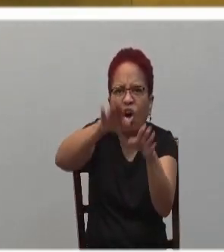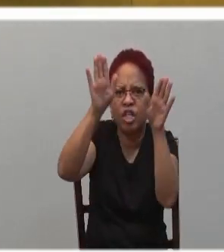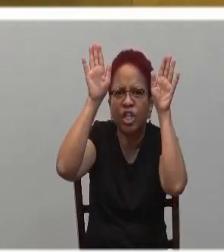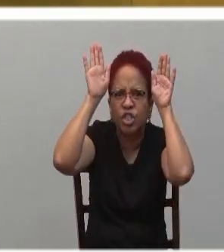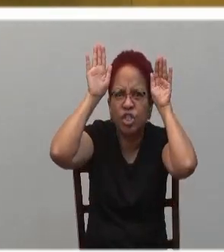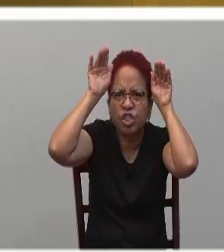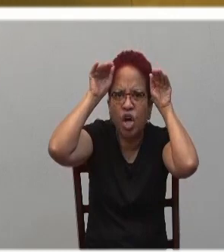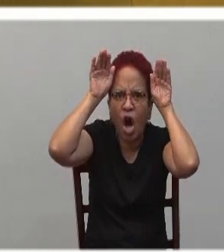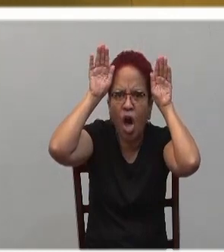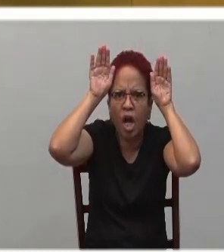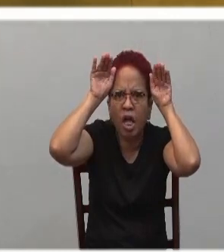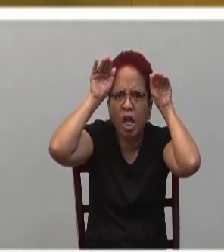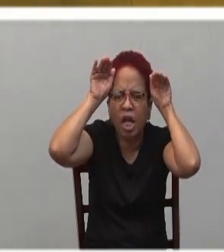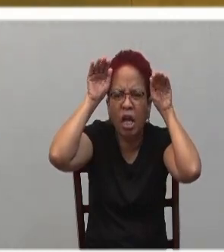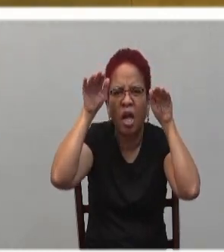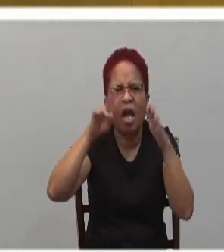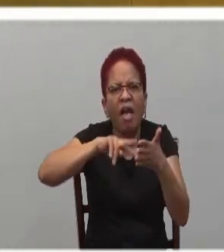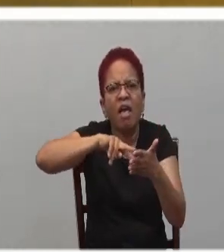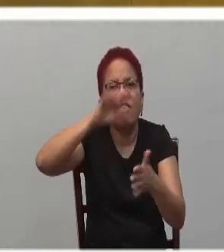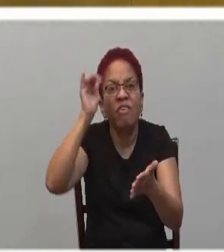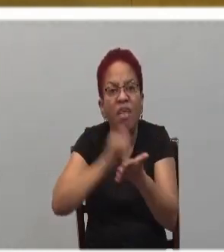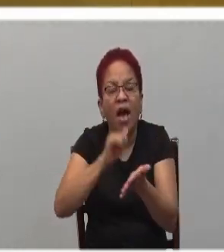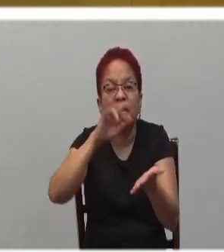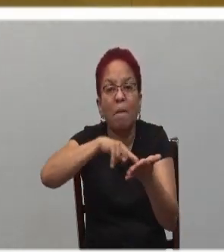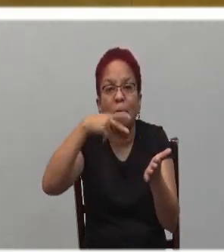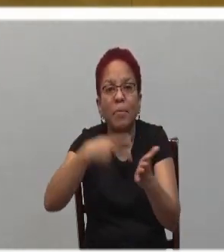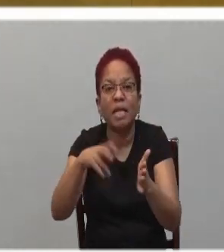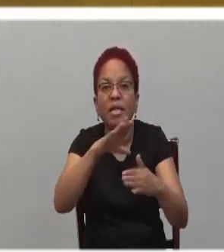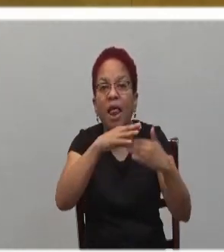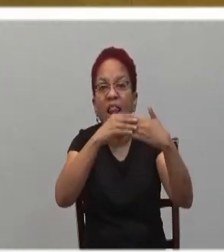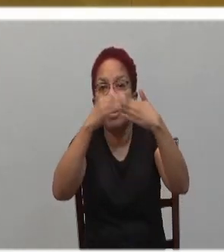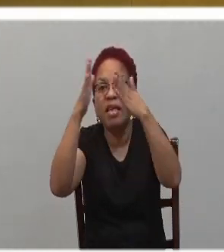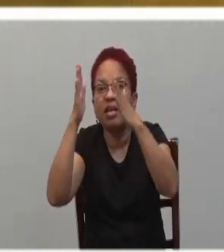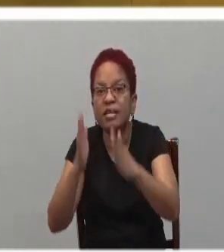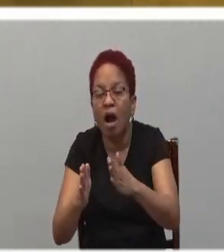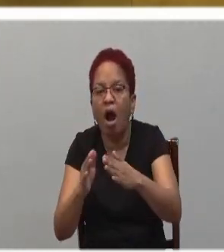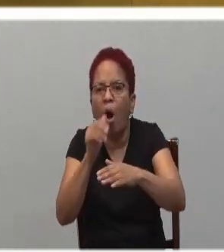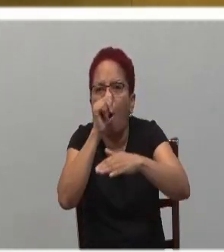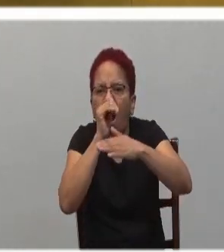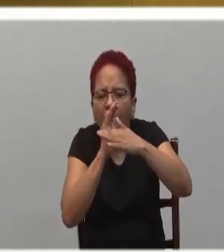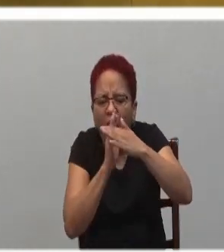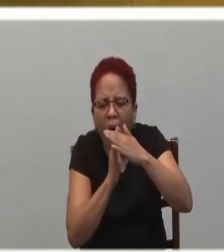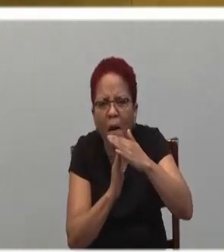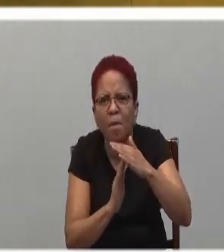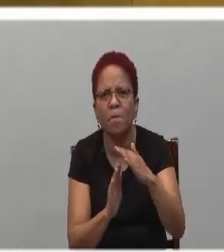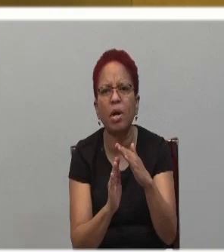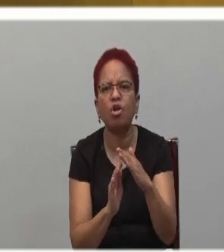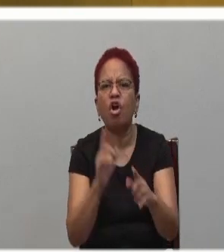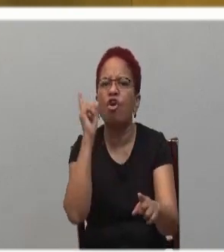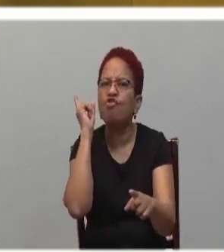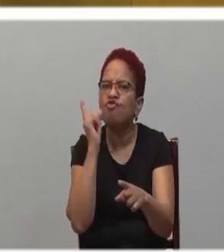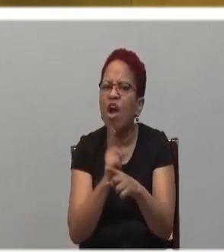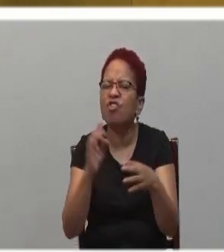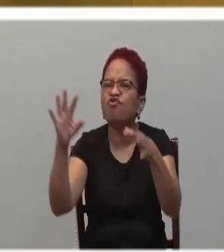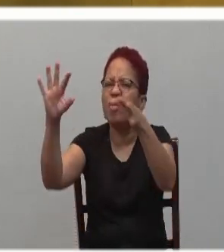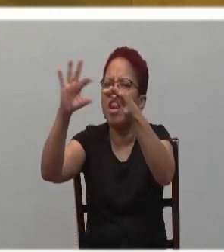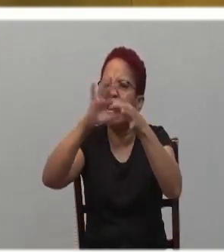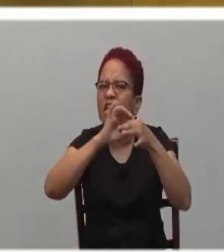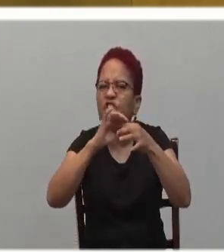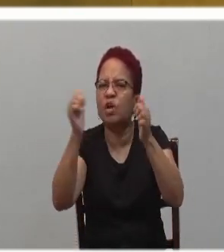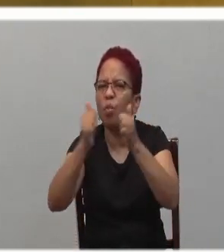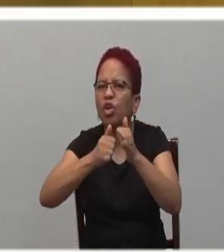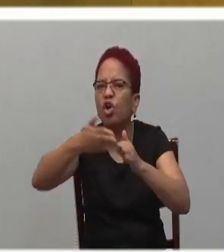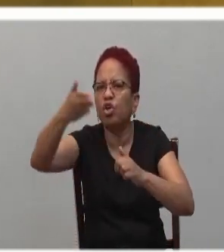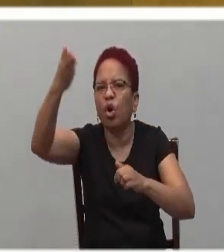and humble and right relationship with God and with his people. That's the